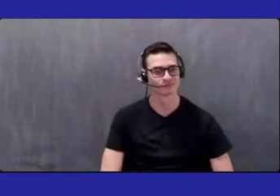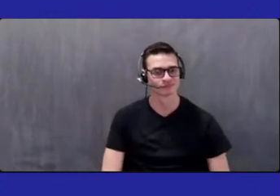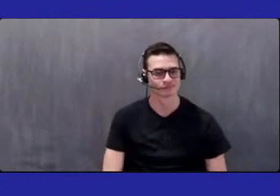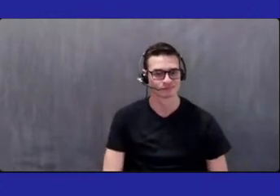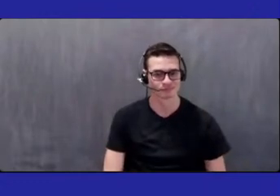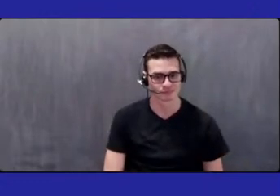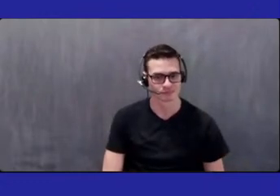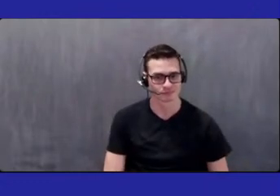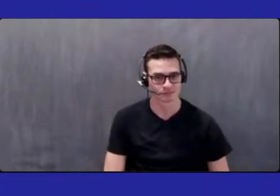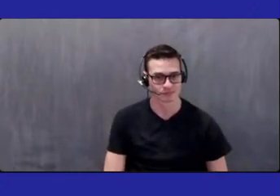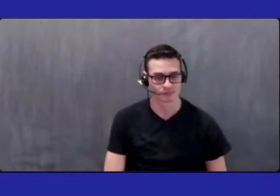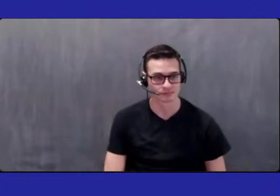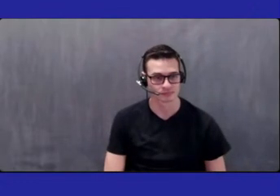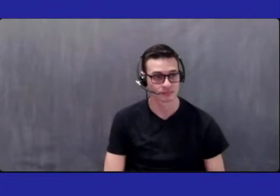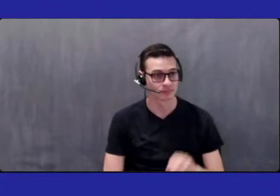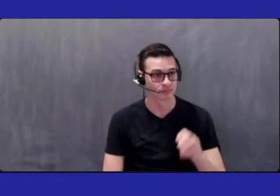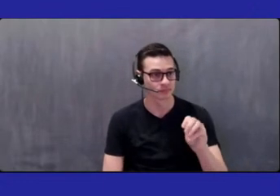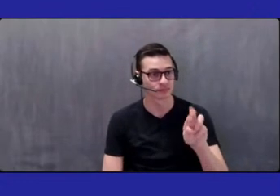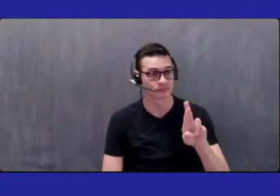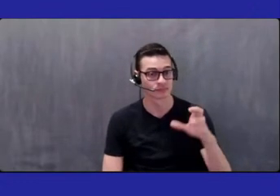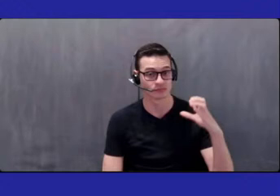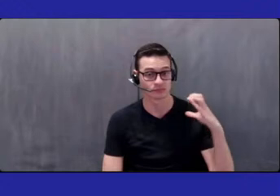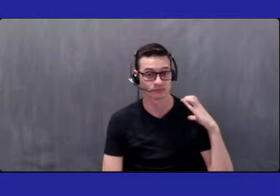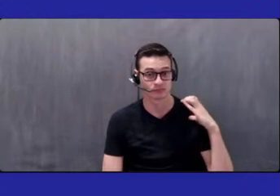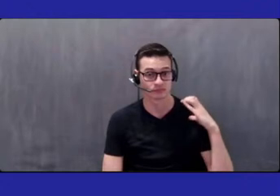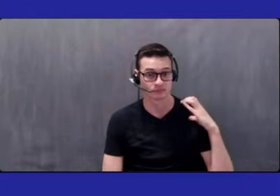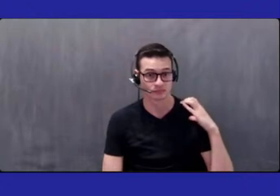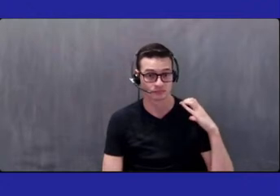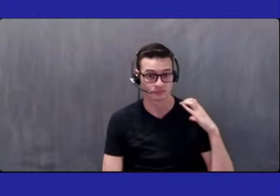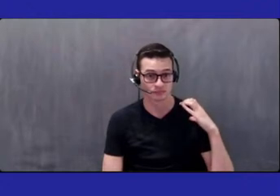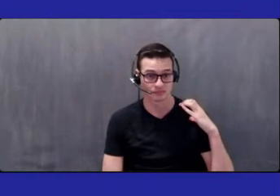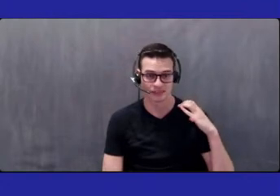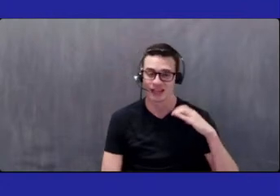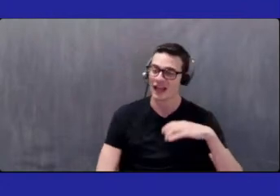Mr. Chia? I we want to agree that old men still have a role.